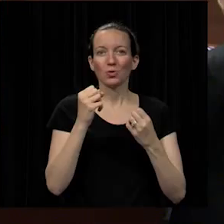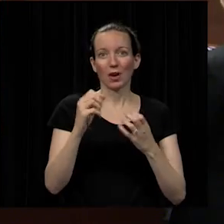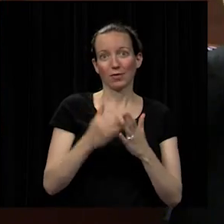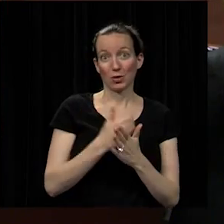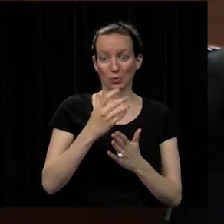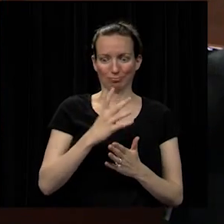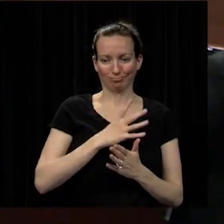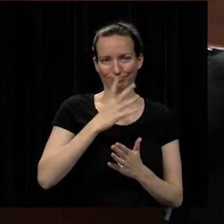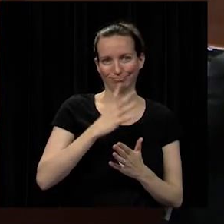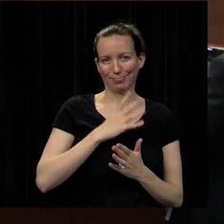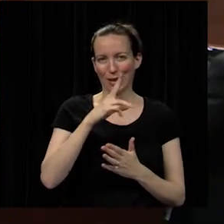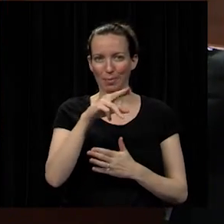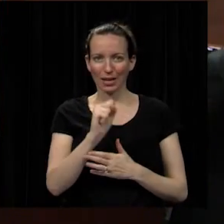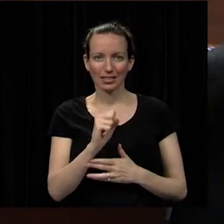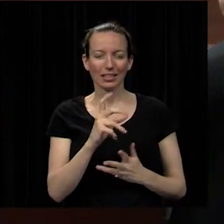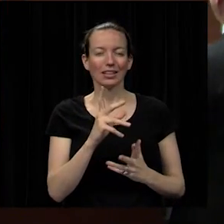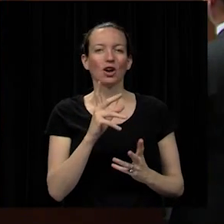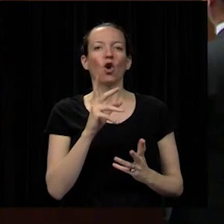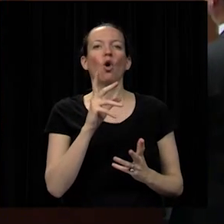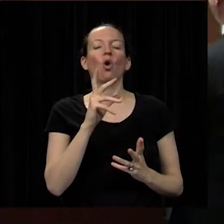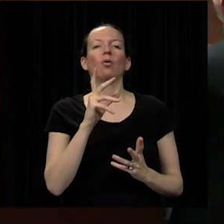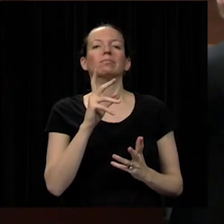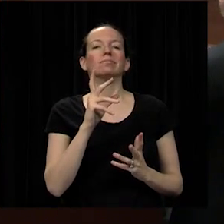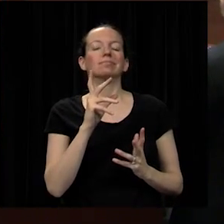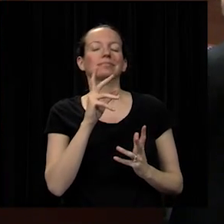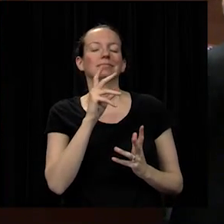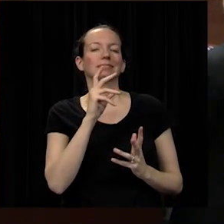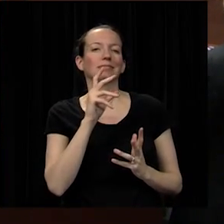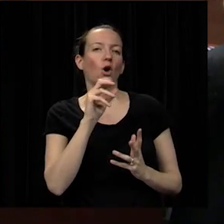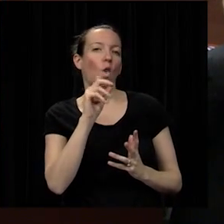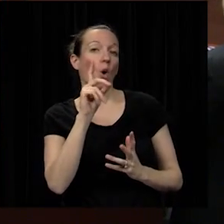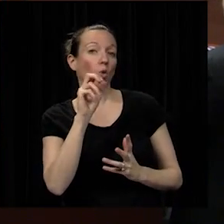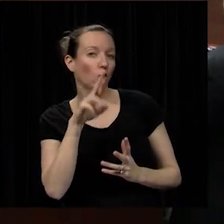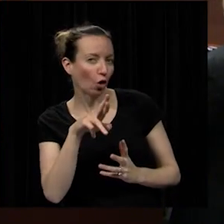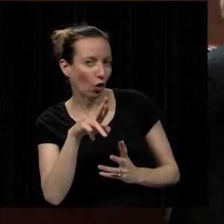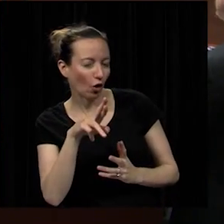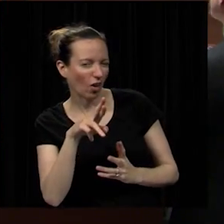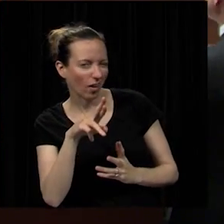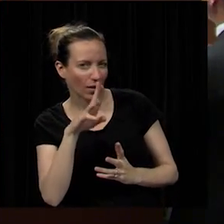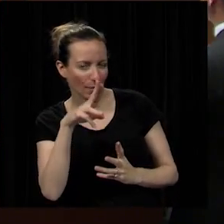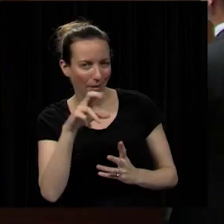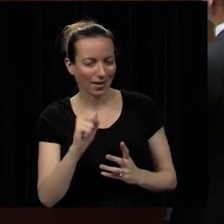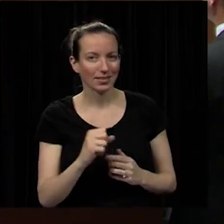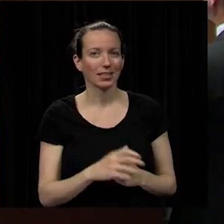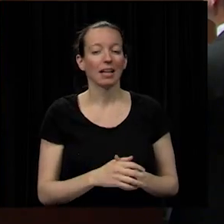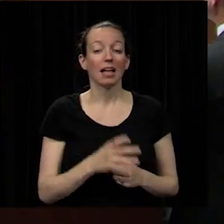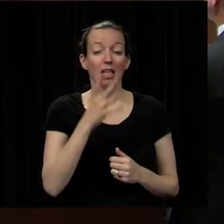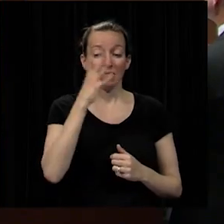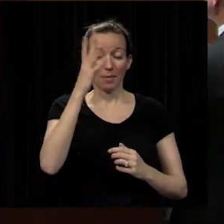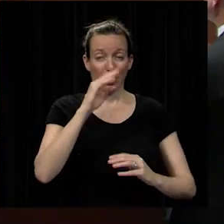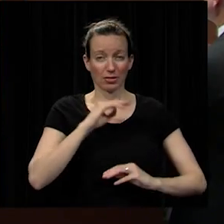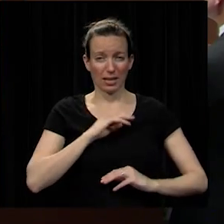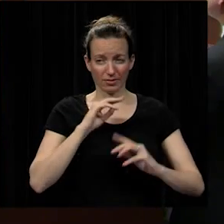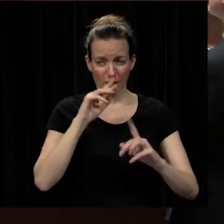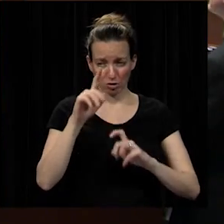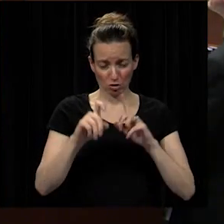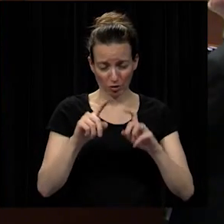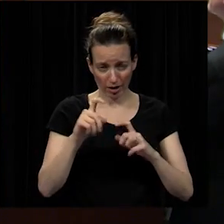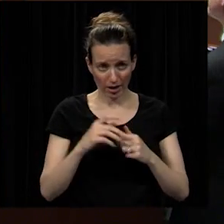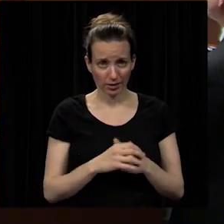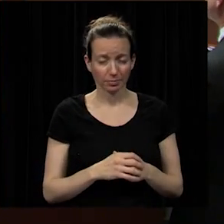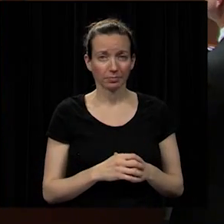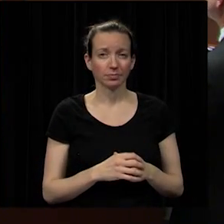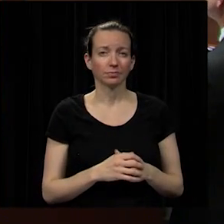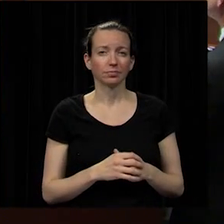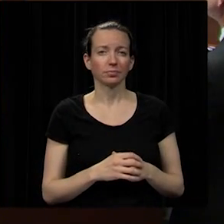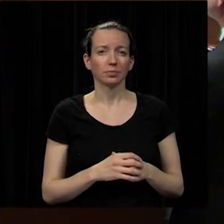older buses excuse me older and in the parent satisfaction survey the the one question that ticked